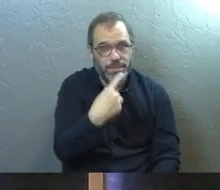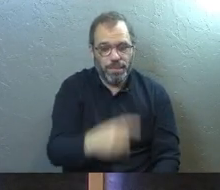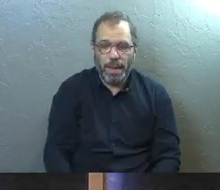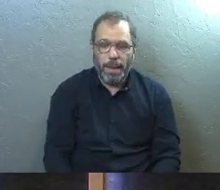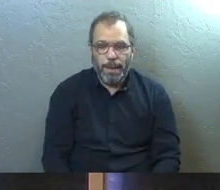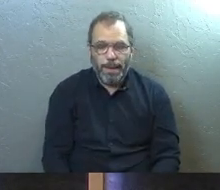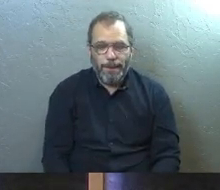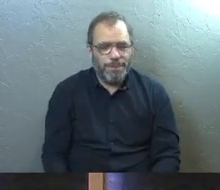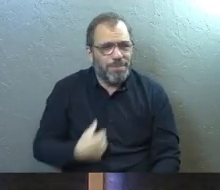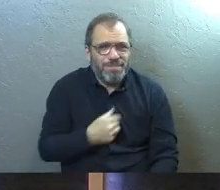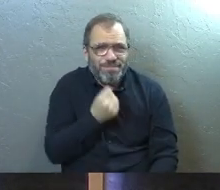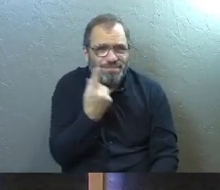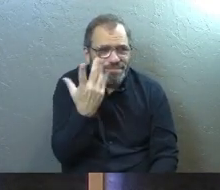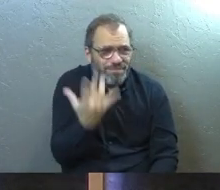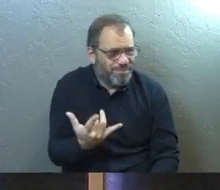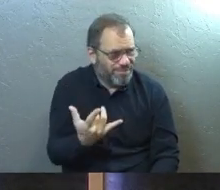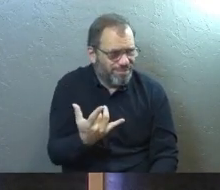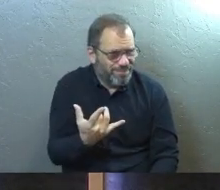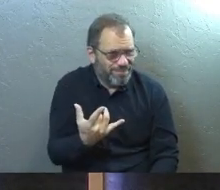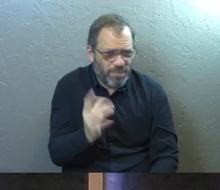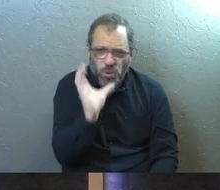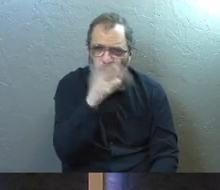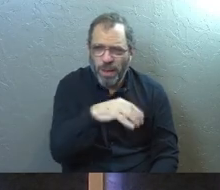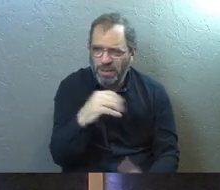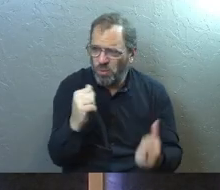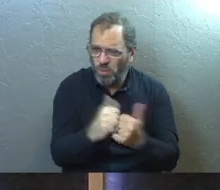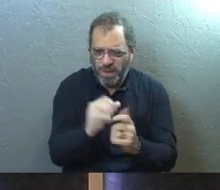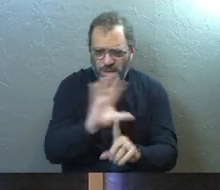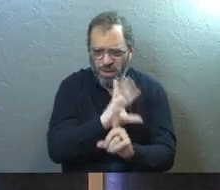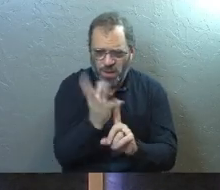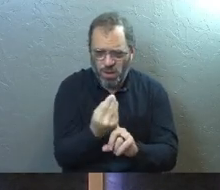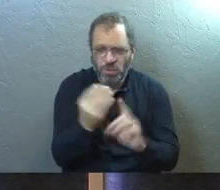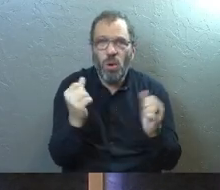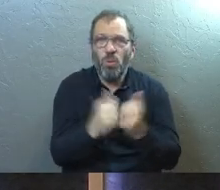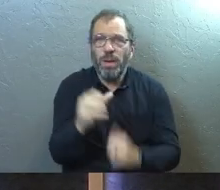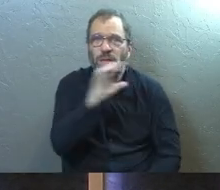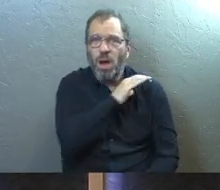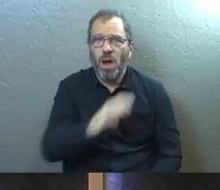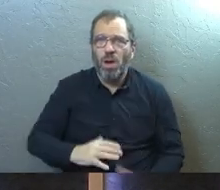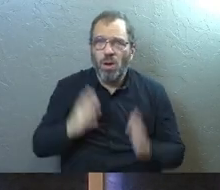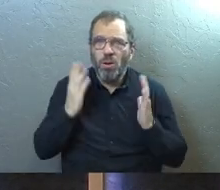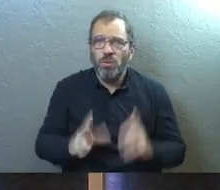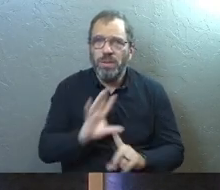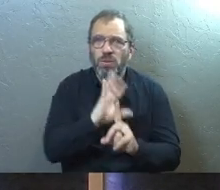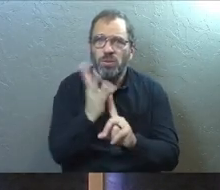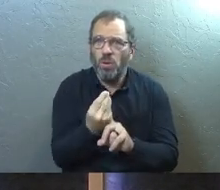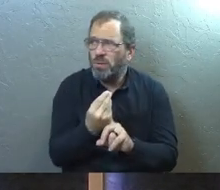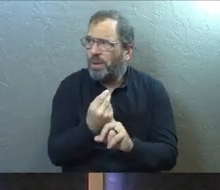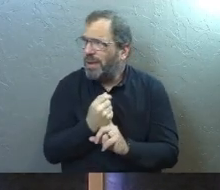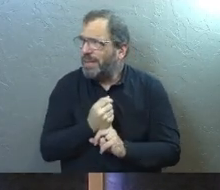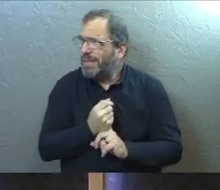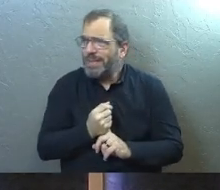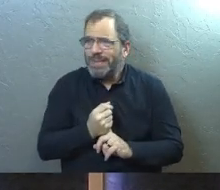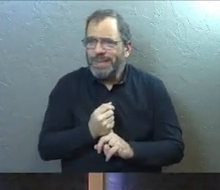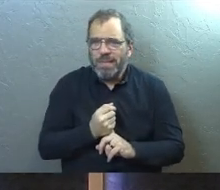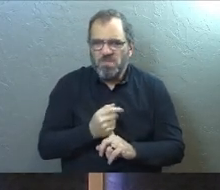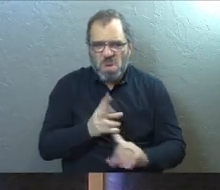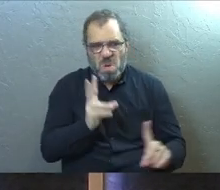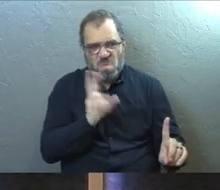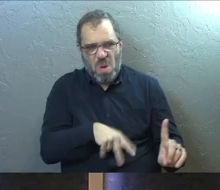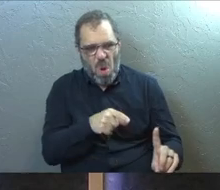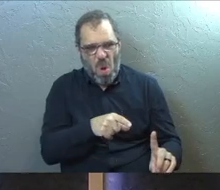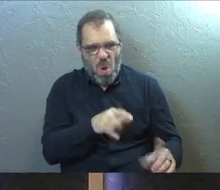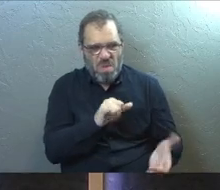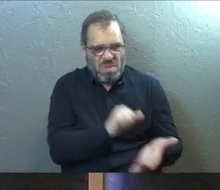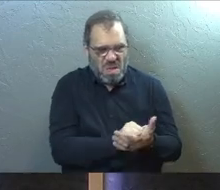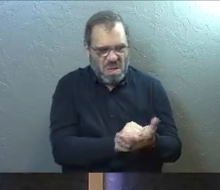I don't understand why we've done a weird thing in our culture, especially in our Christian culture, of being extra judgmental